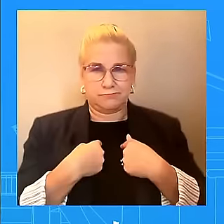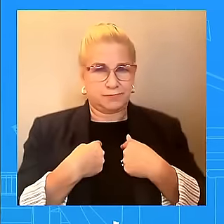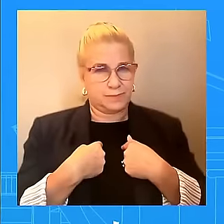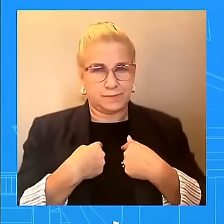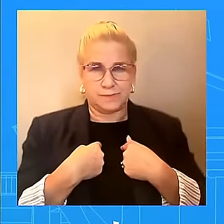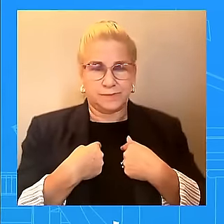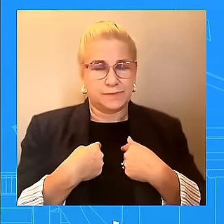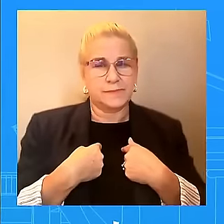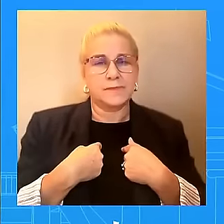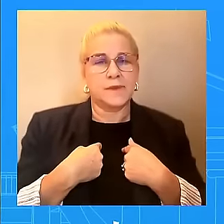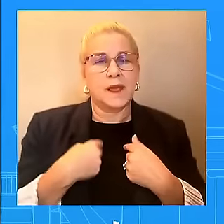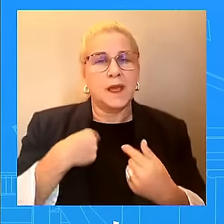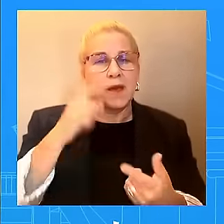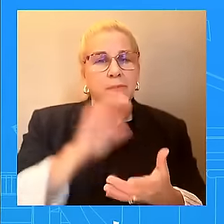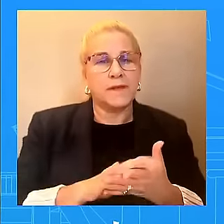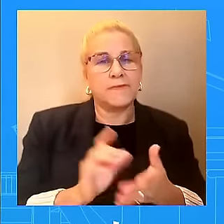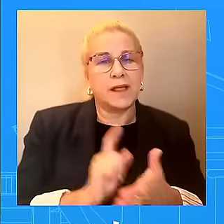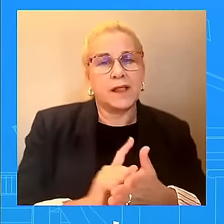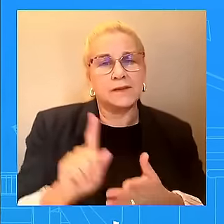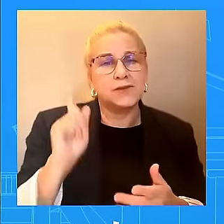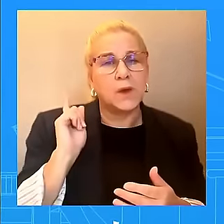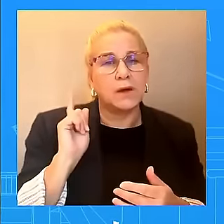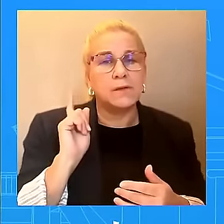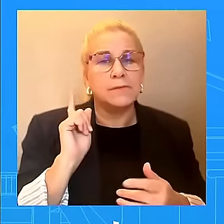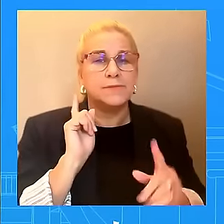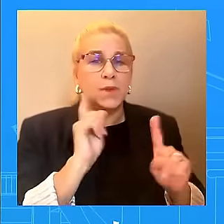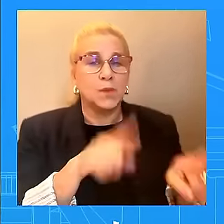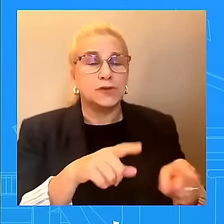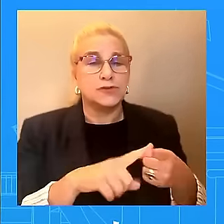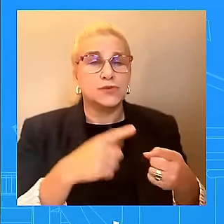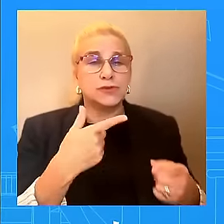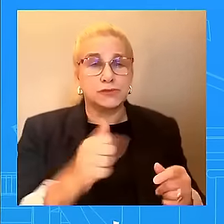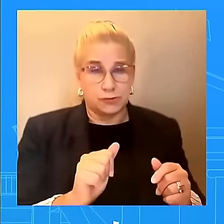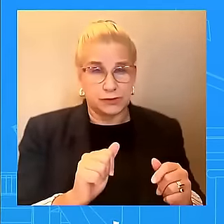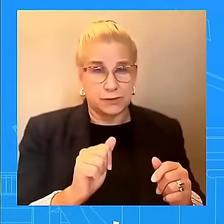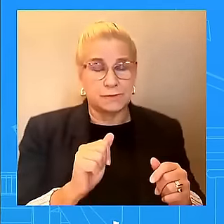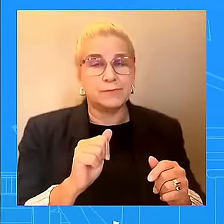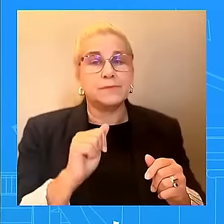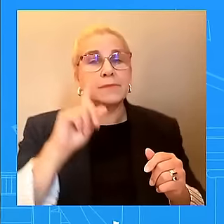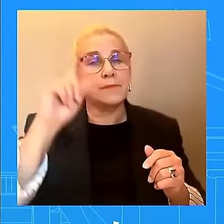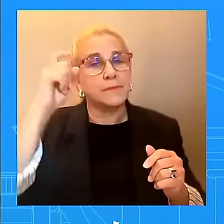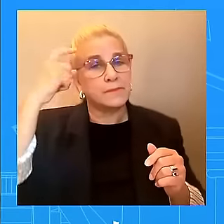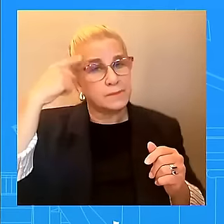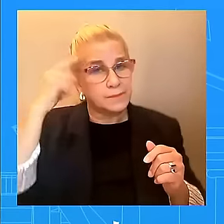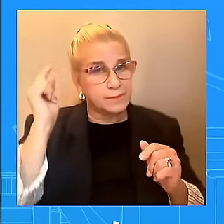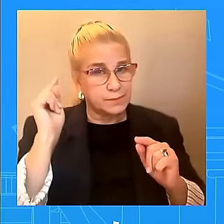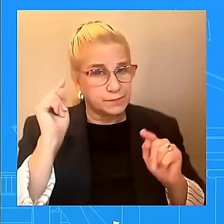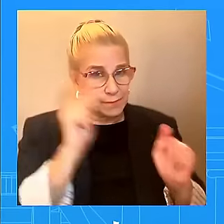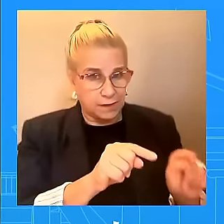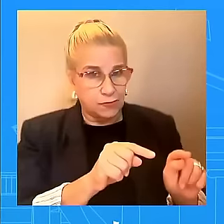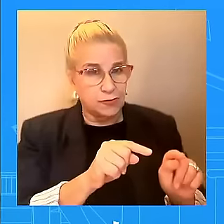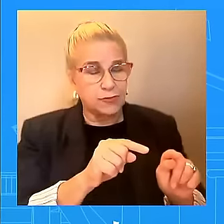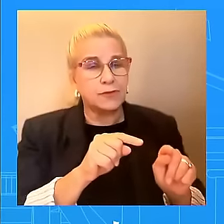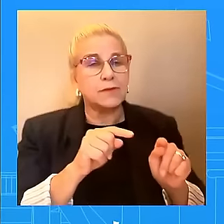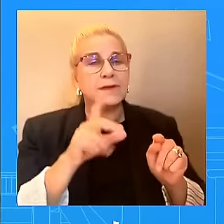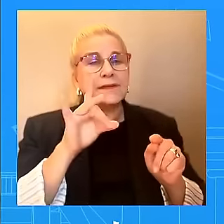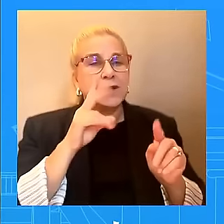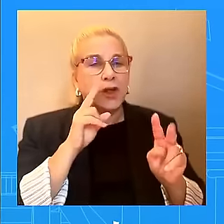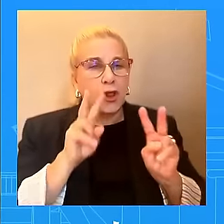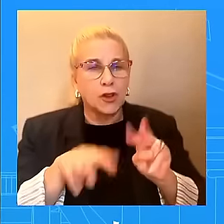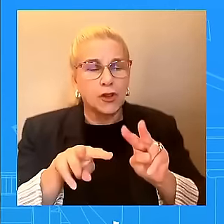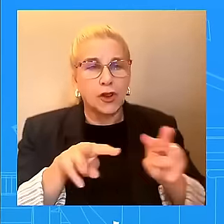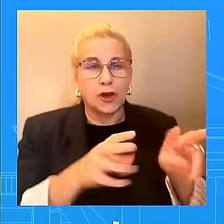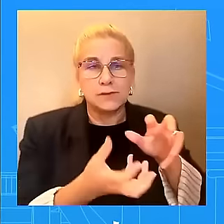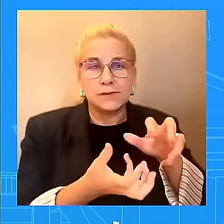and Georgia, we invited the Governor, right, to come and survey the damaged areas with the President. Obviously,